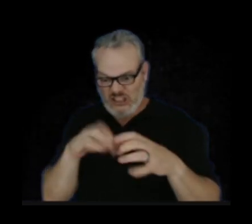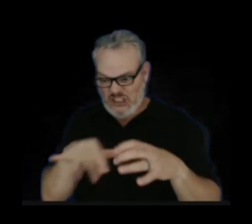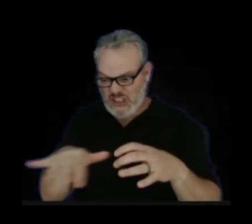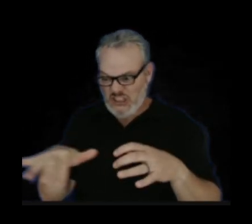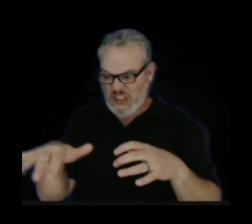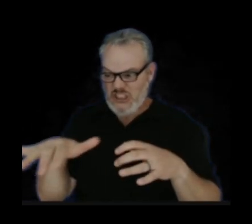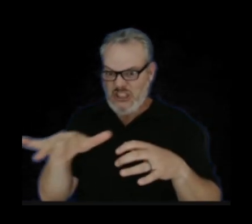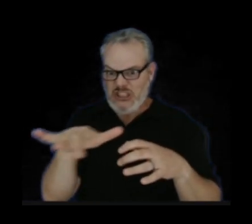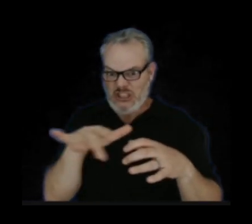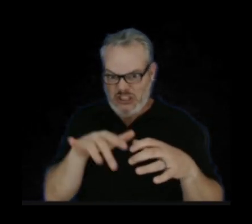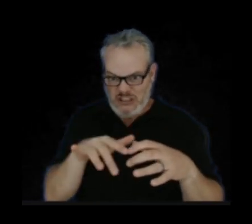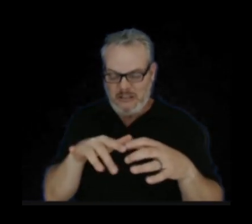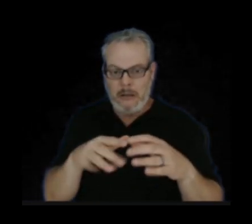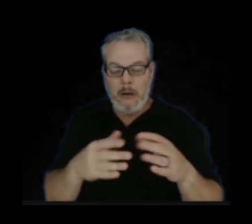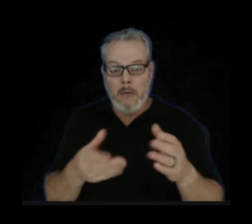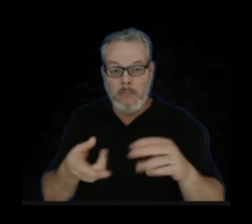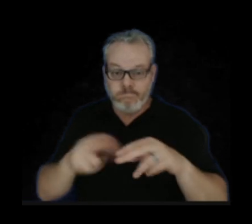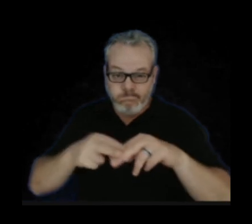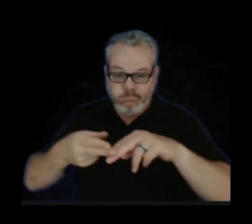opening across the Nepal crater floor.